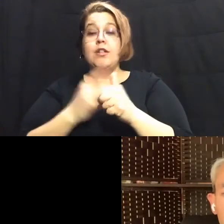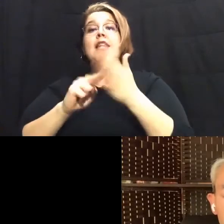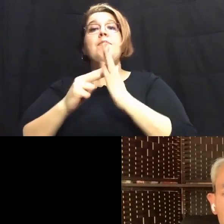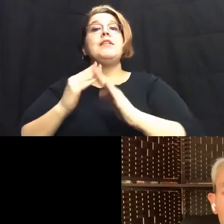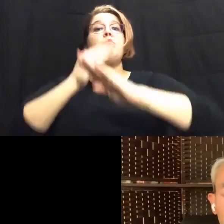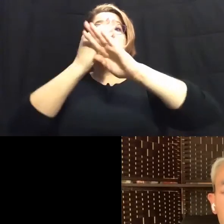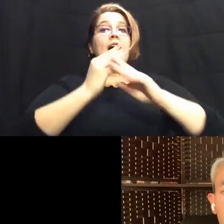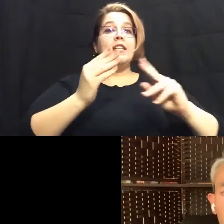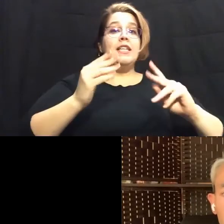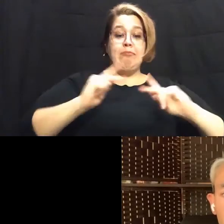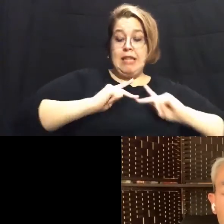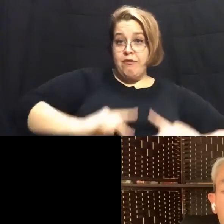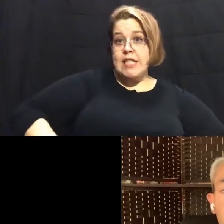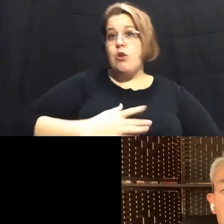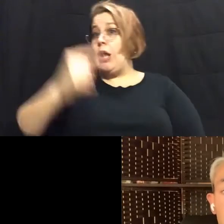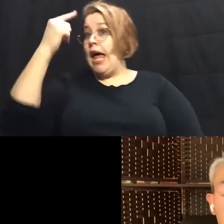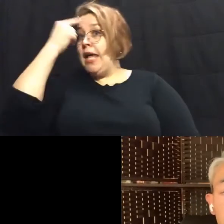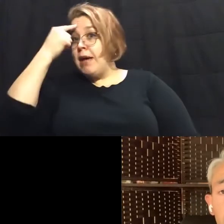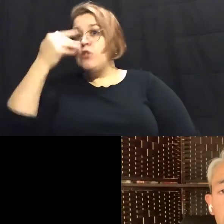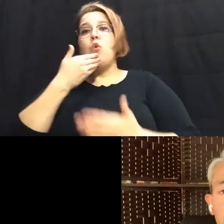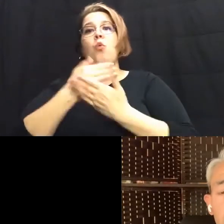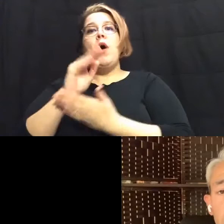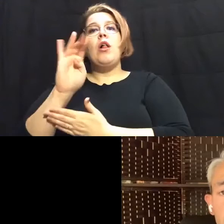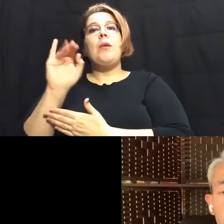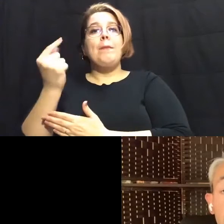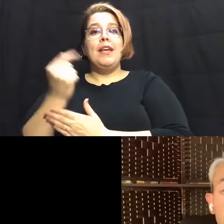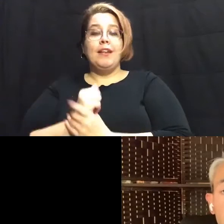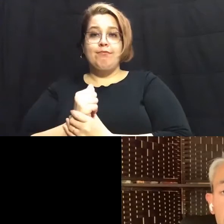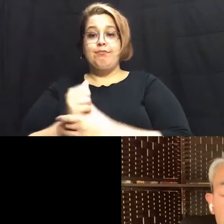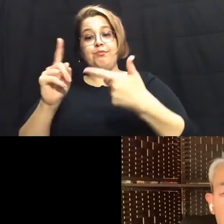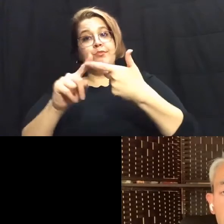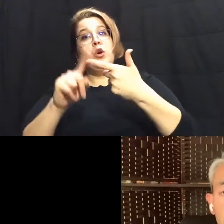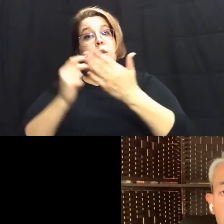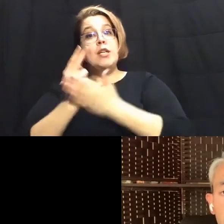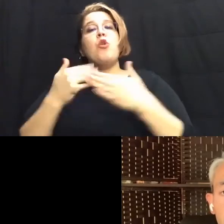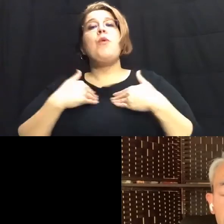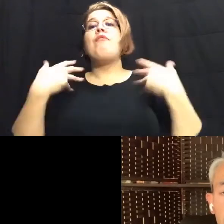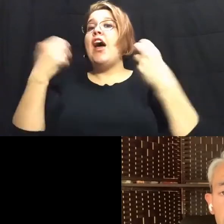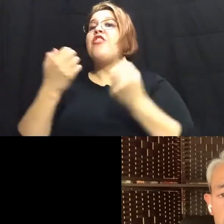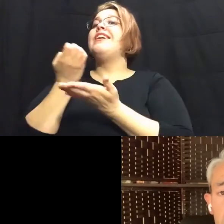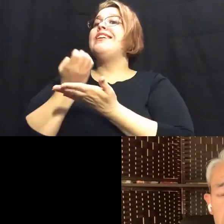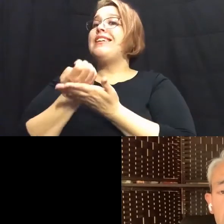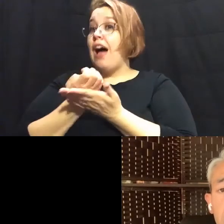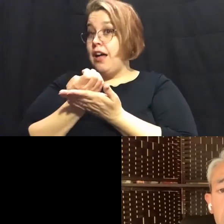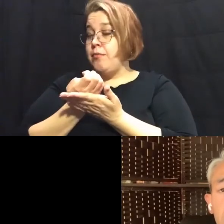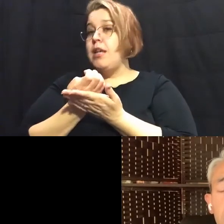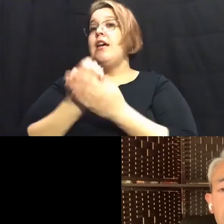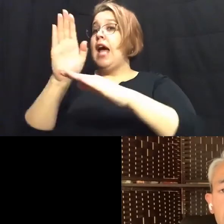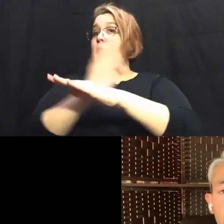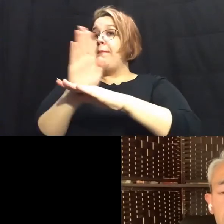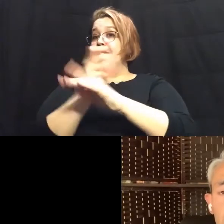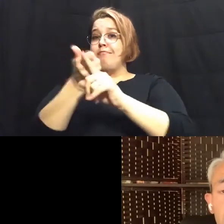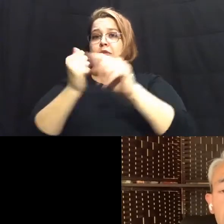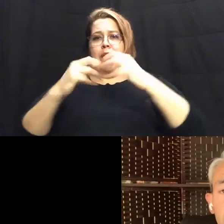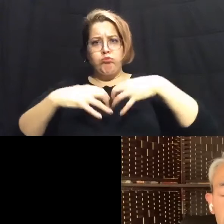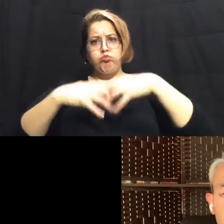and mental well-being of us all second we have to ensure that we have a healthy economy and that we can have businesses come back to life and